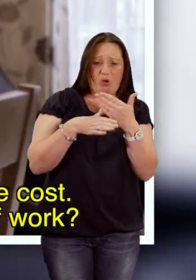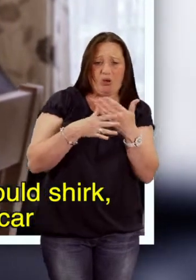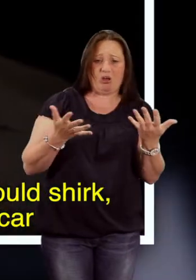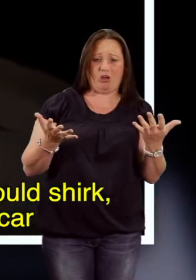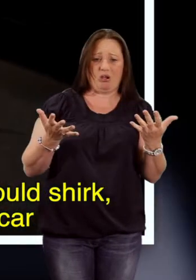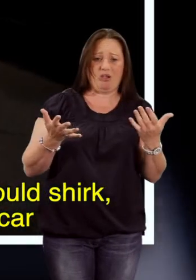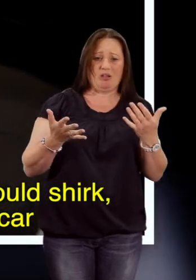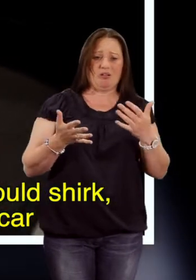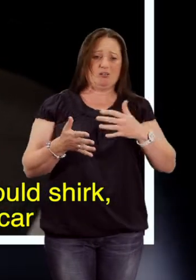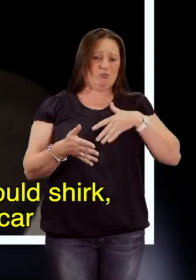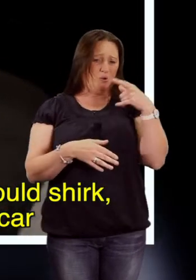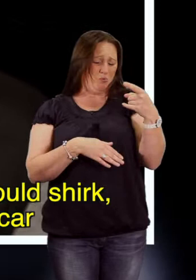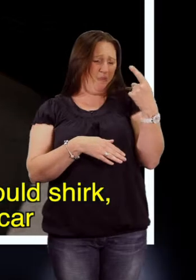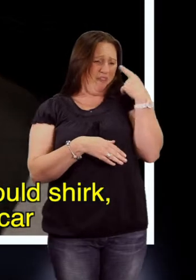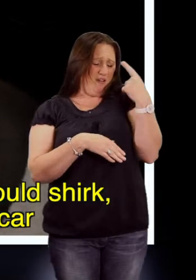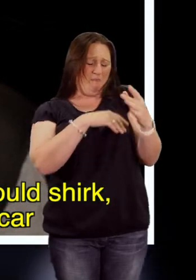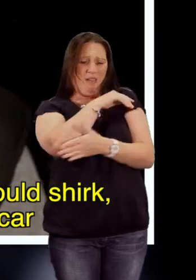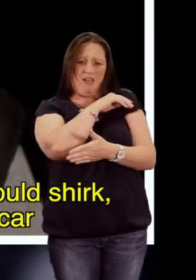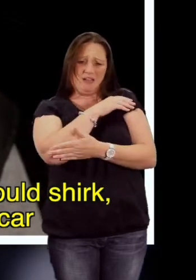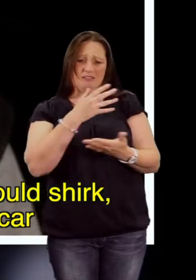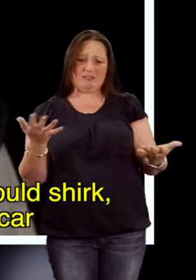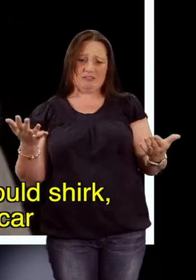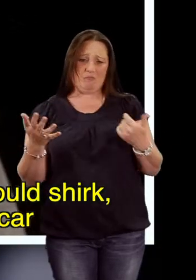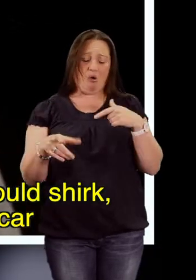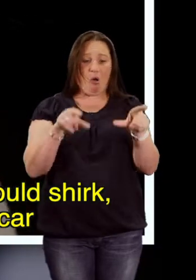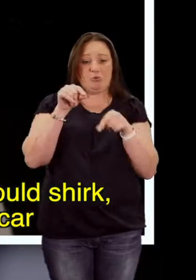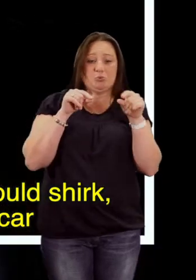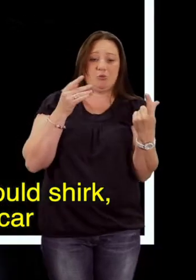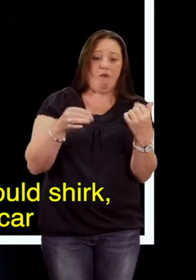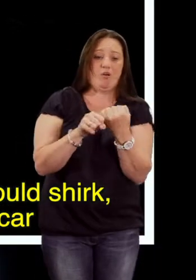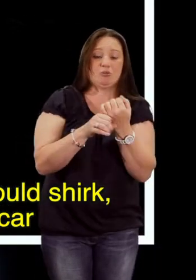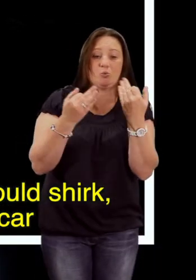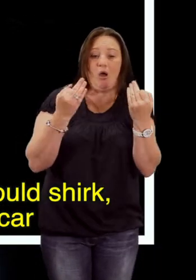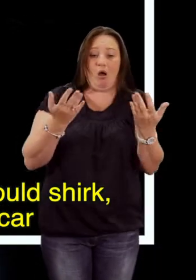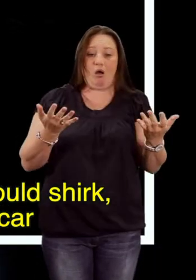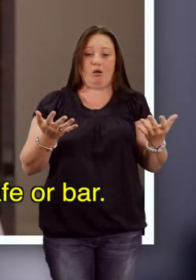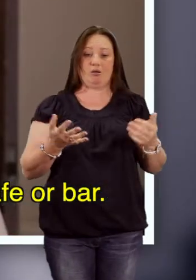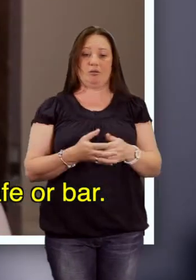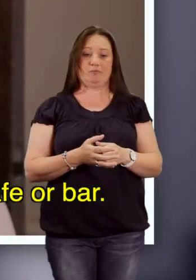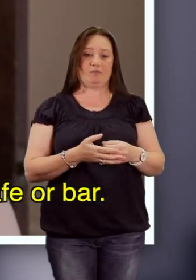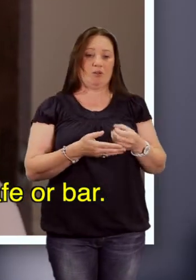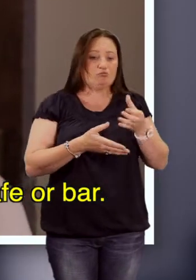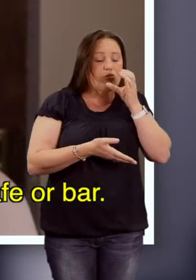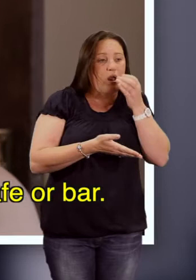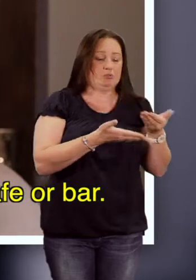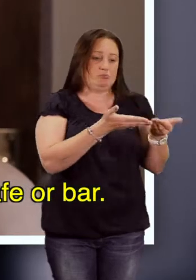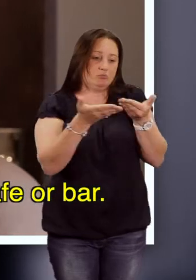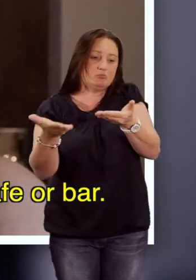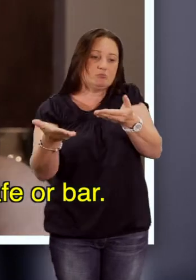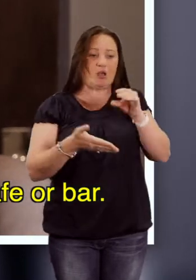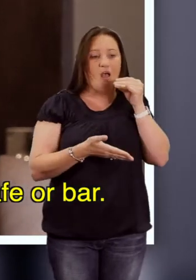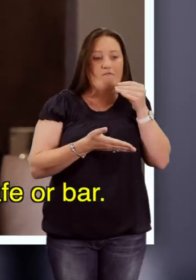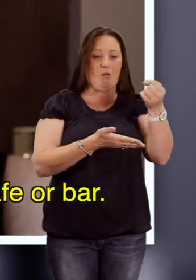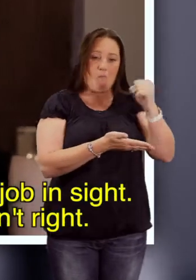work? I don't want you thinking that I wouldn't shirk. The opportunity to fix your car. Or save you some drinks in a